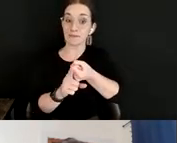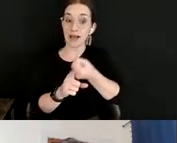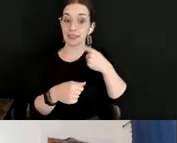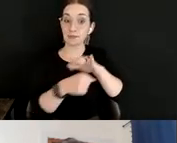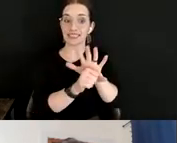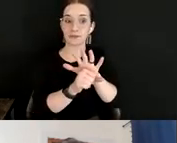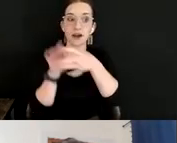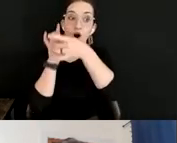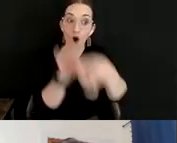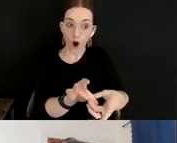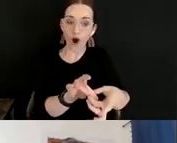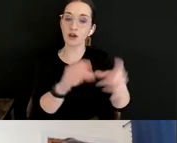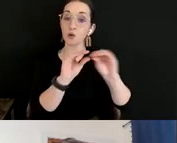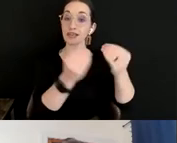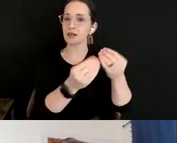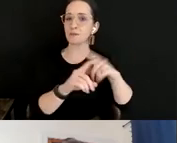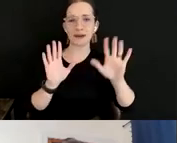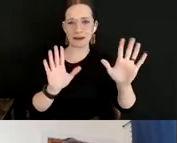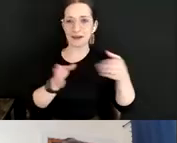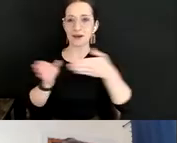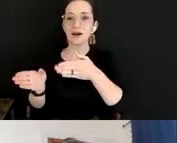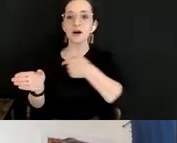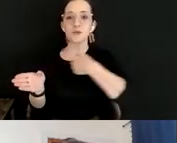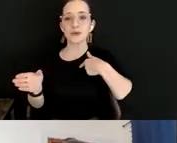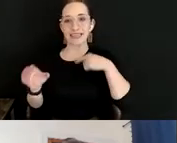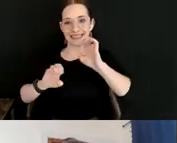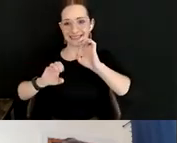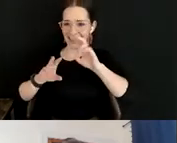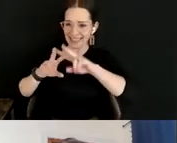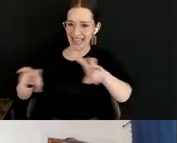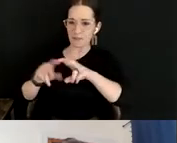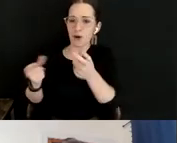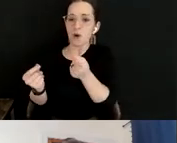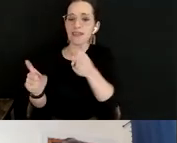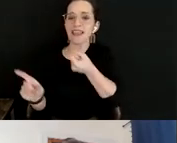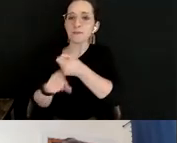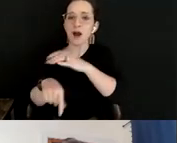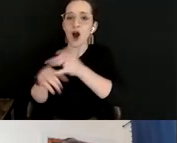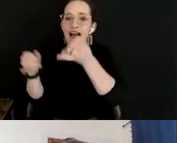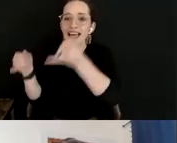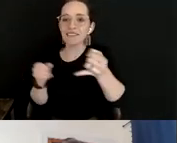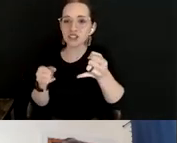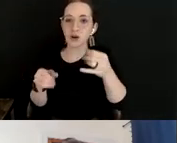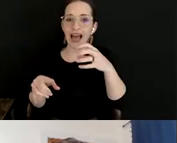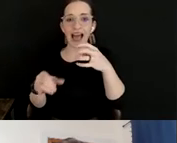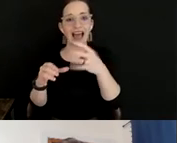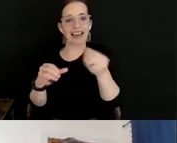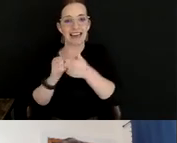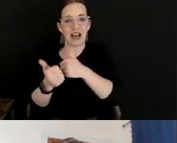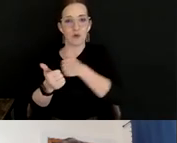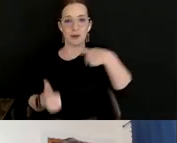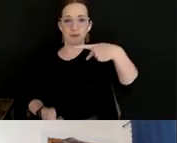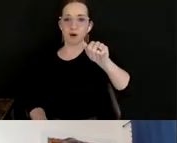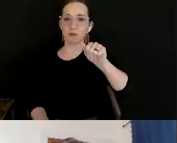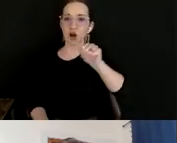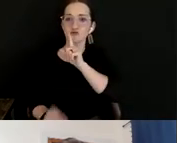to examine the impact on individuals and how we in the performing arts are responding. So we can go to the next.